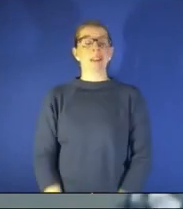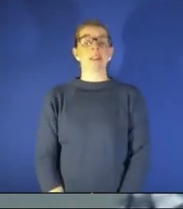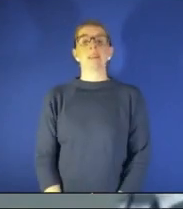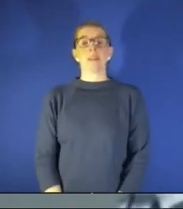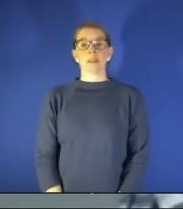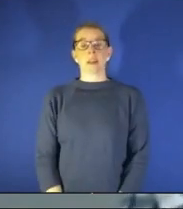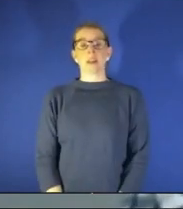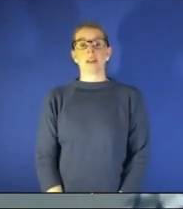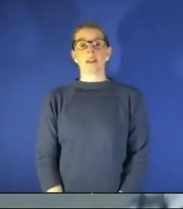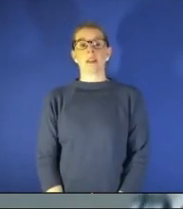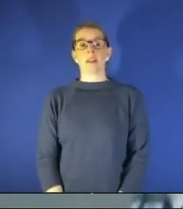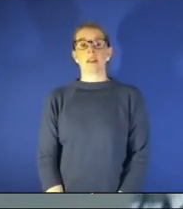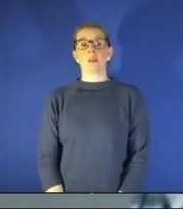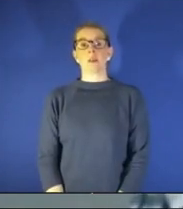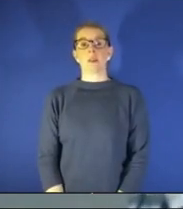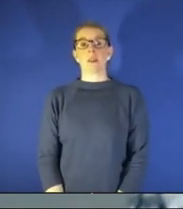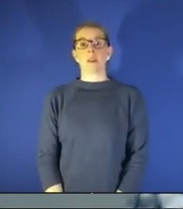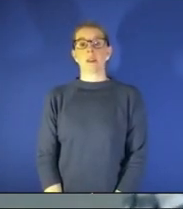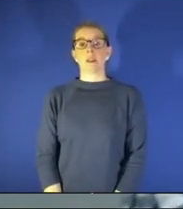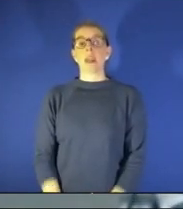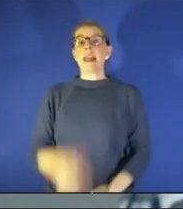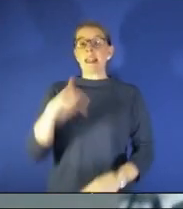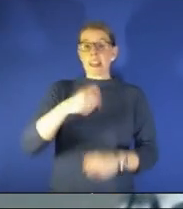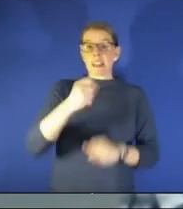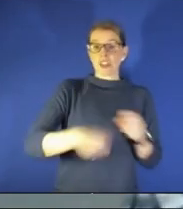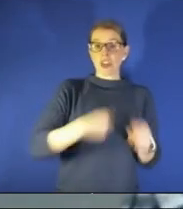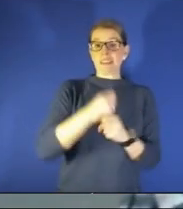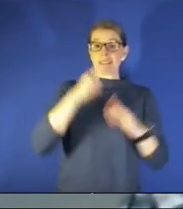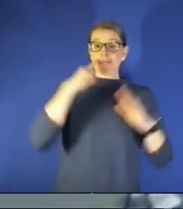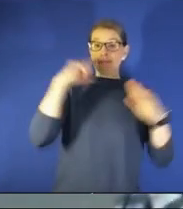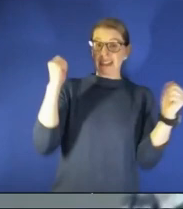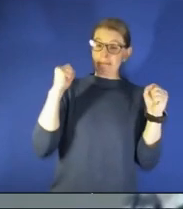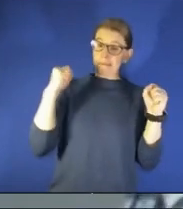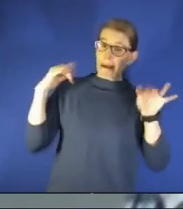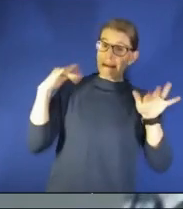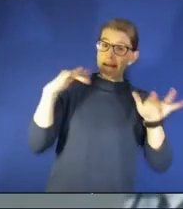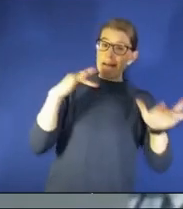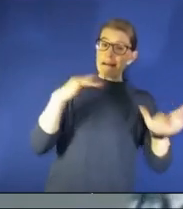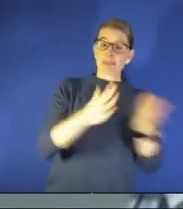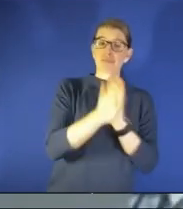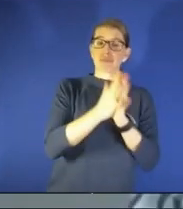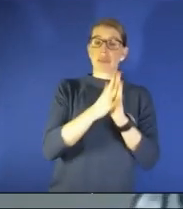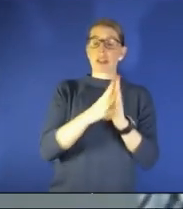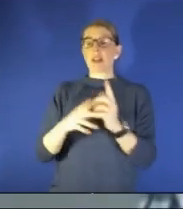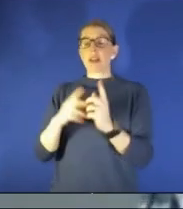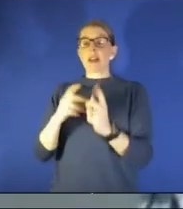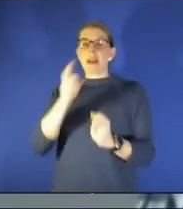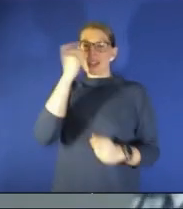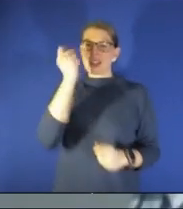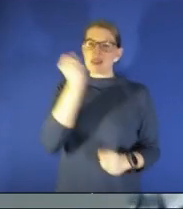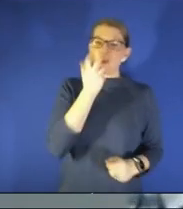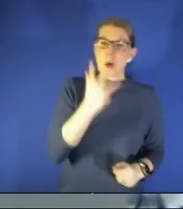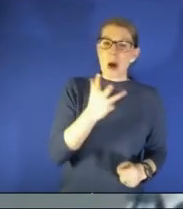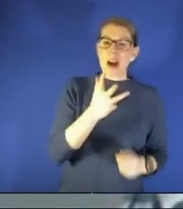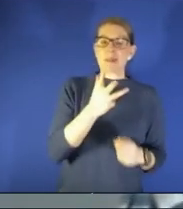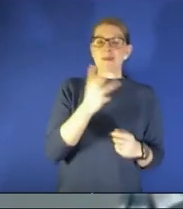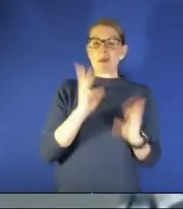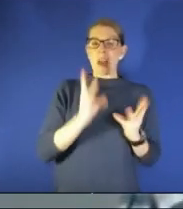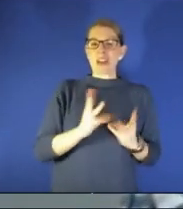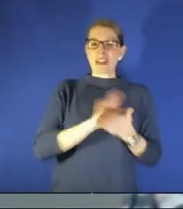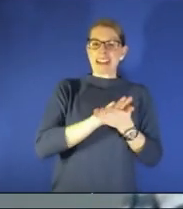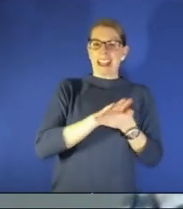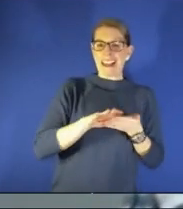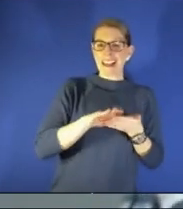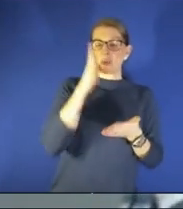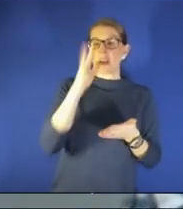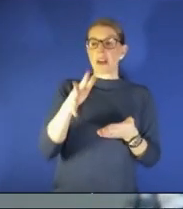not as big as we're anticipating this year um particularly with a little bit warmer weather nicer weather so i think